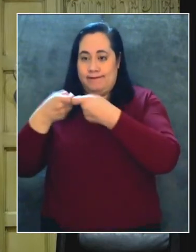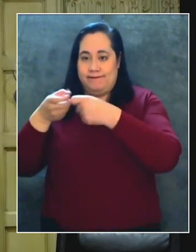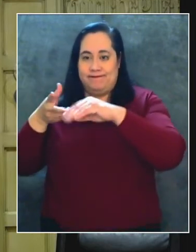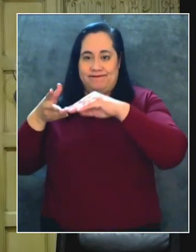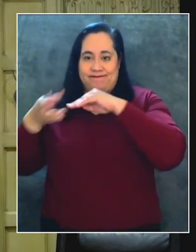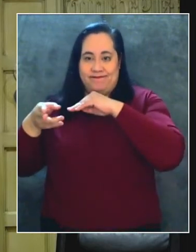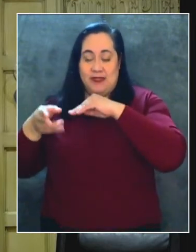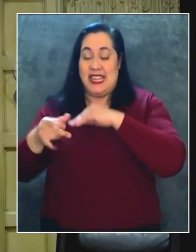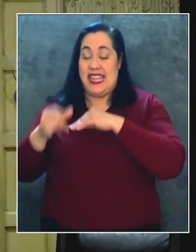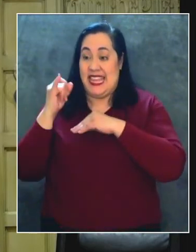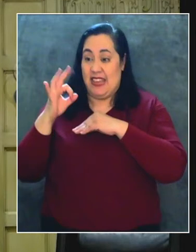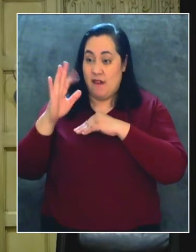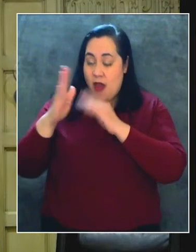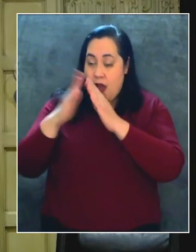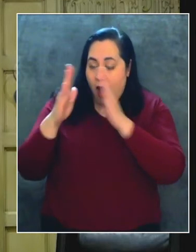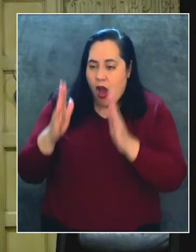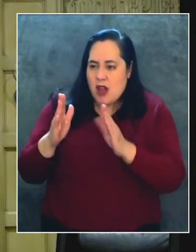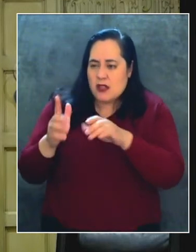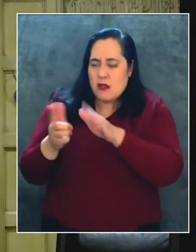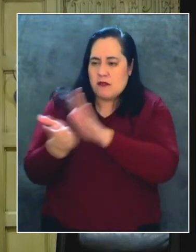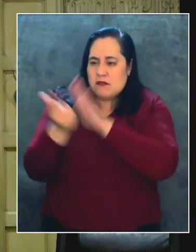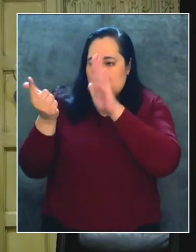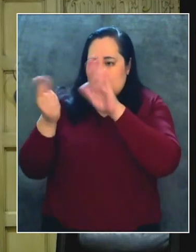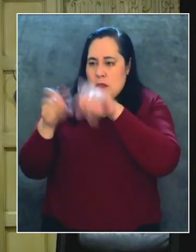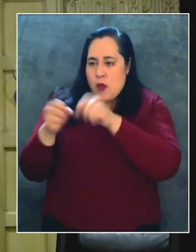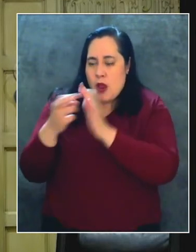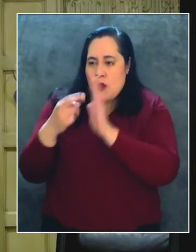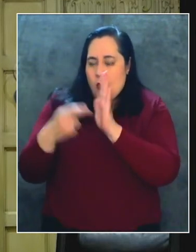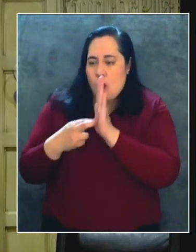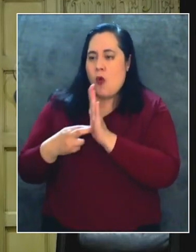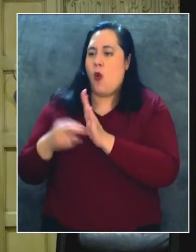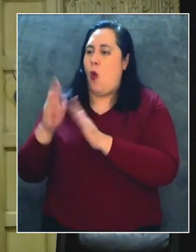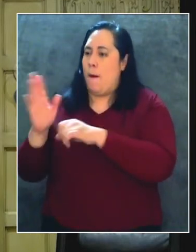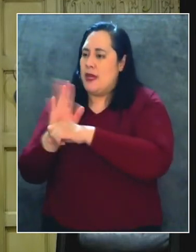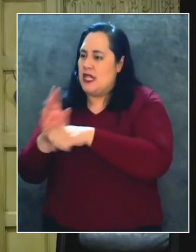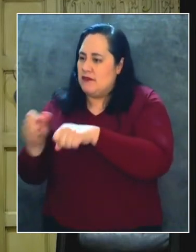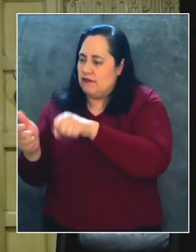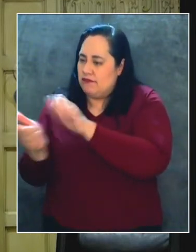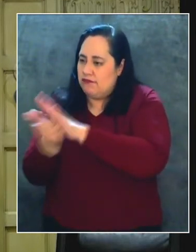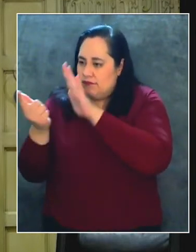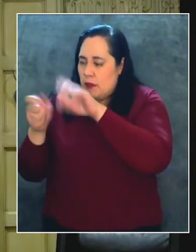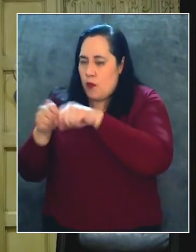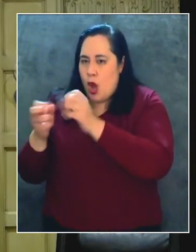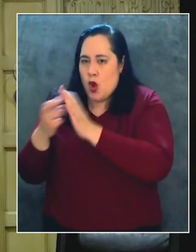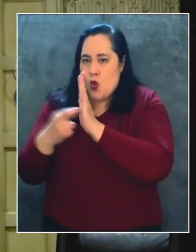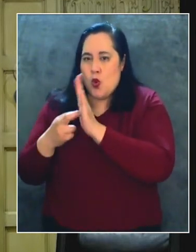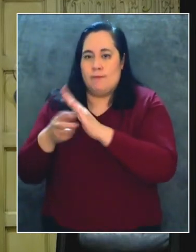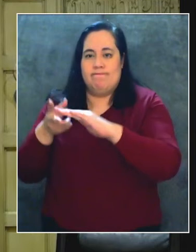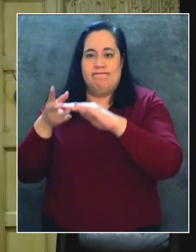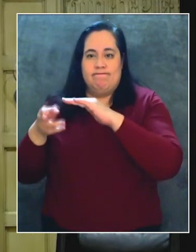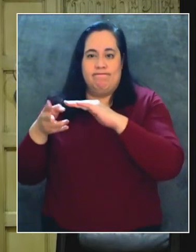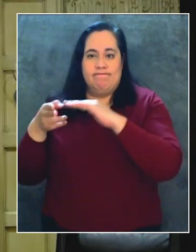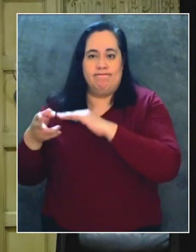negocios violando las leyes de salud pública. Por lo general, nuestro pueblo está haciendo